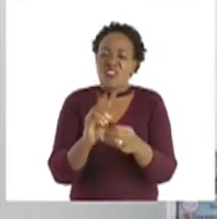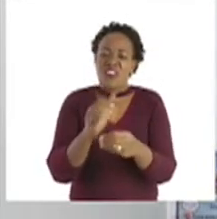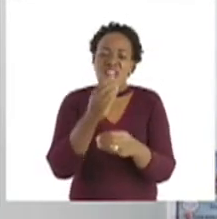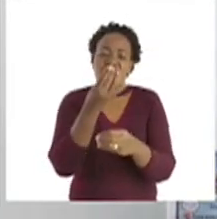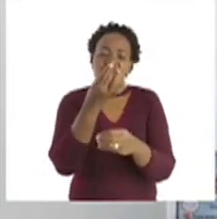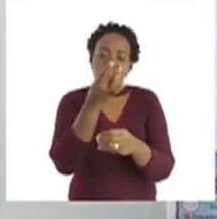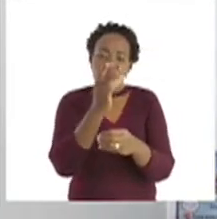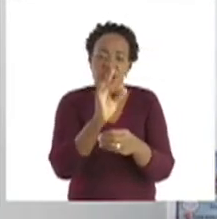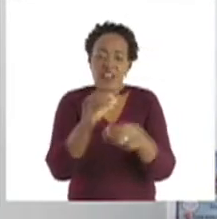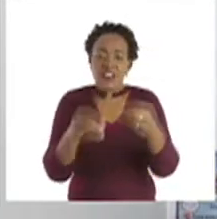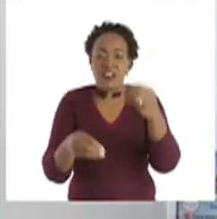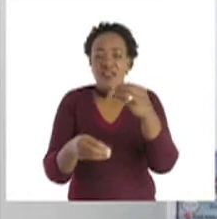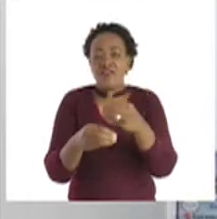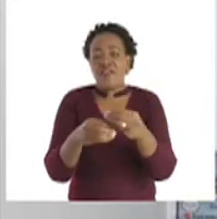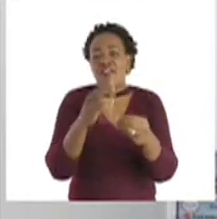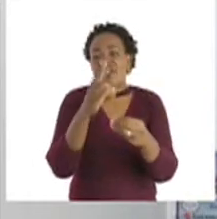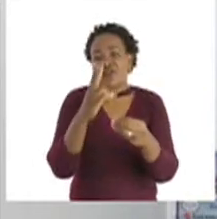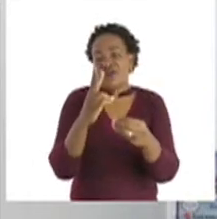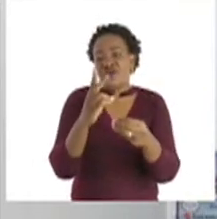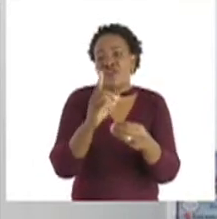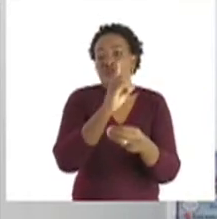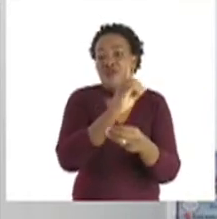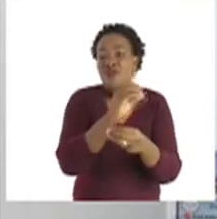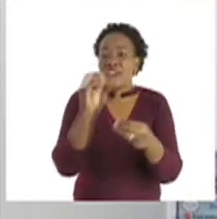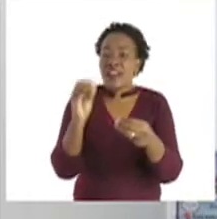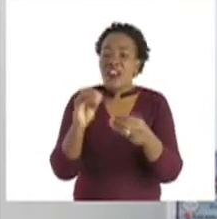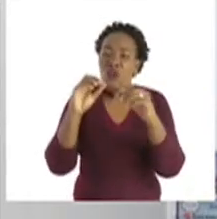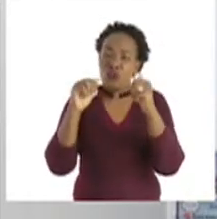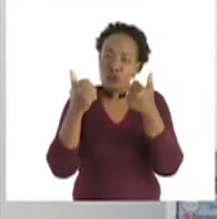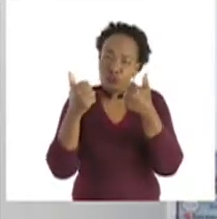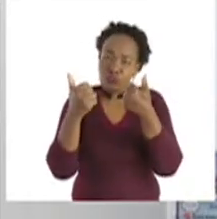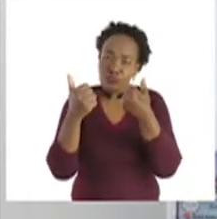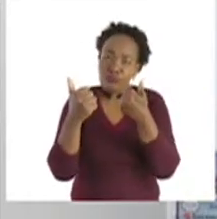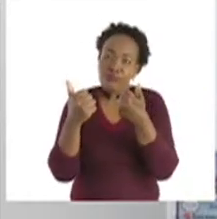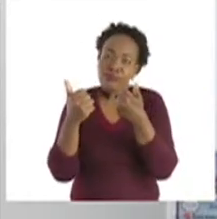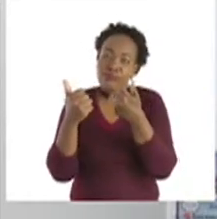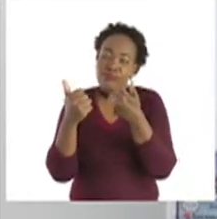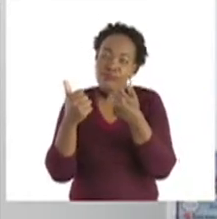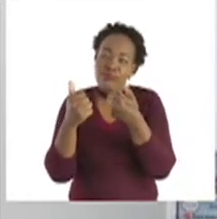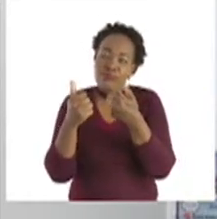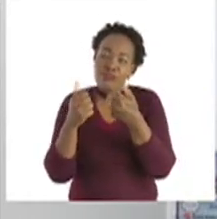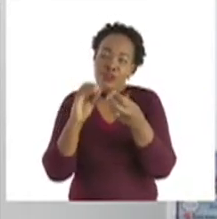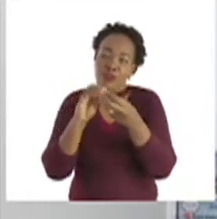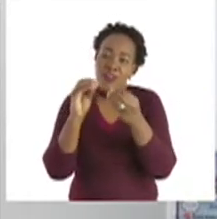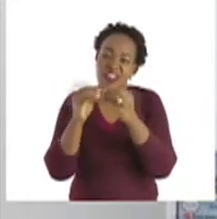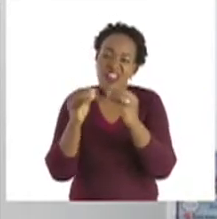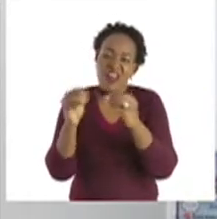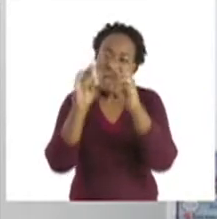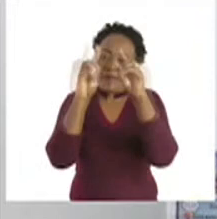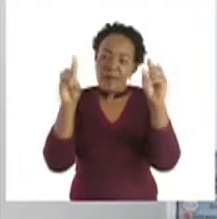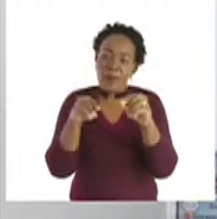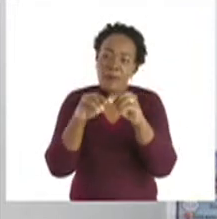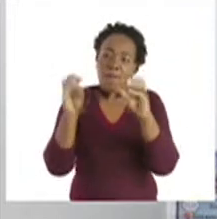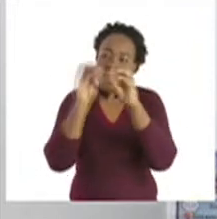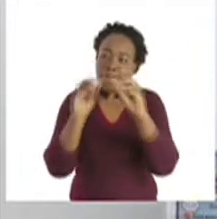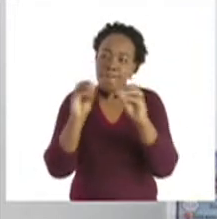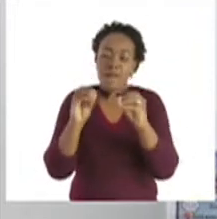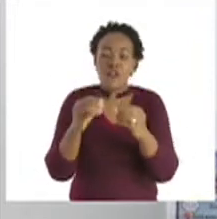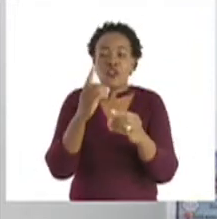my friends? 10. 10, very good. So, the missing number here is 10.